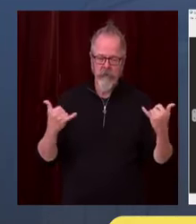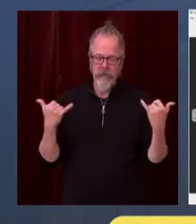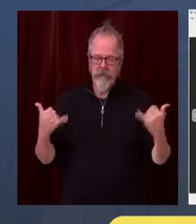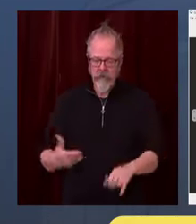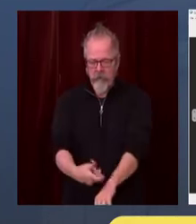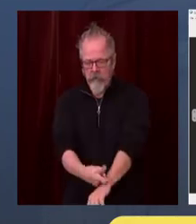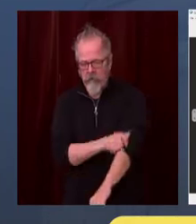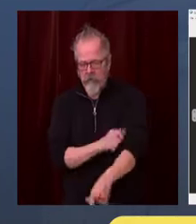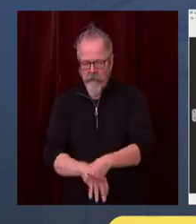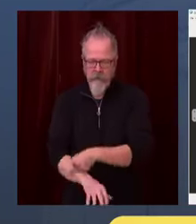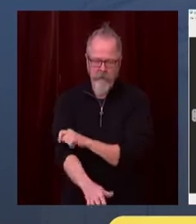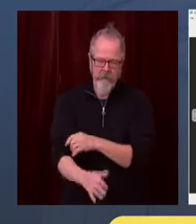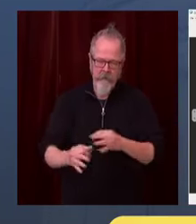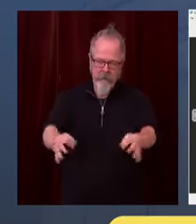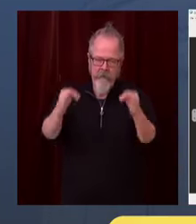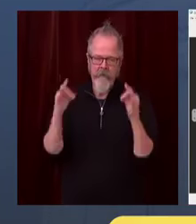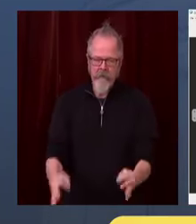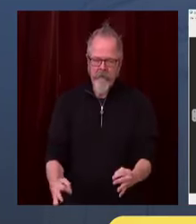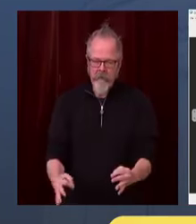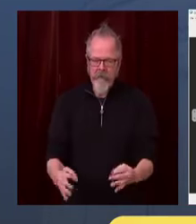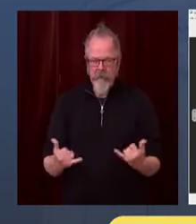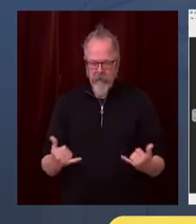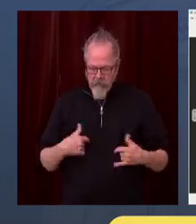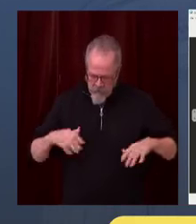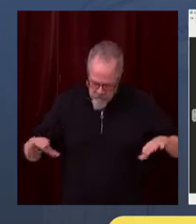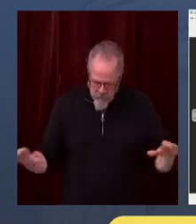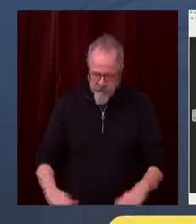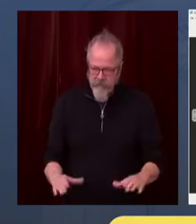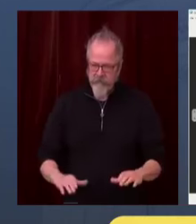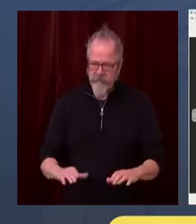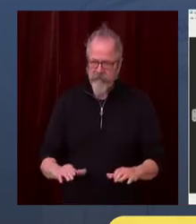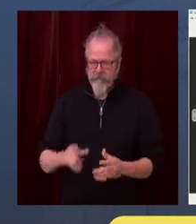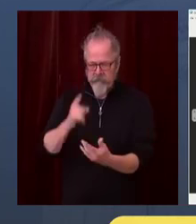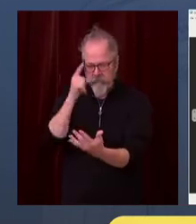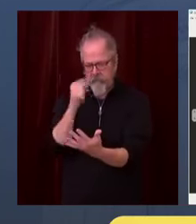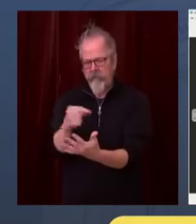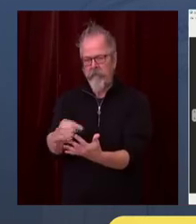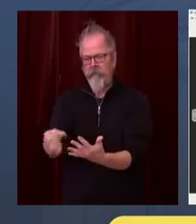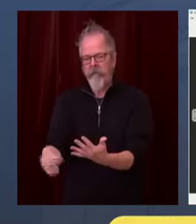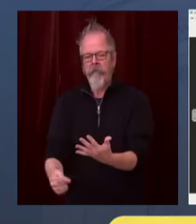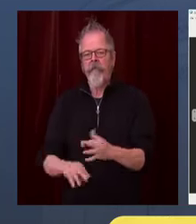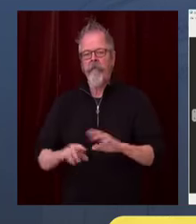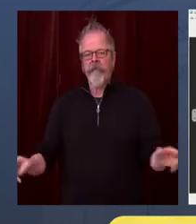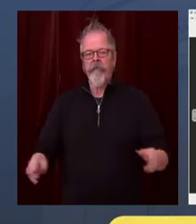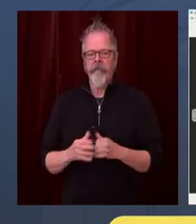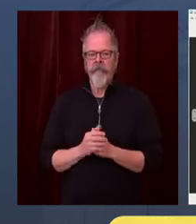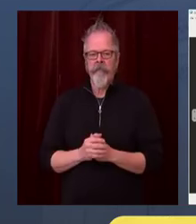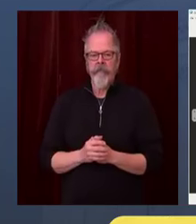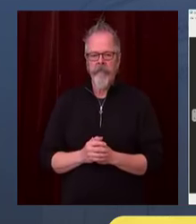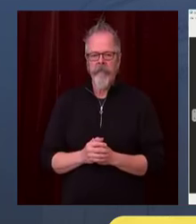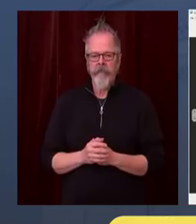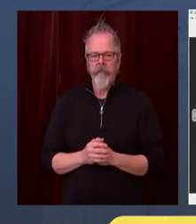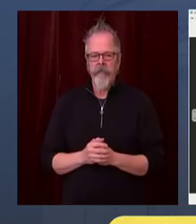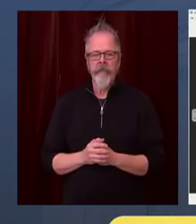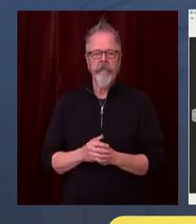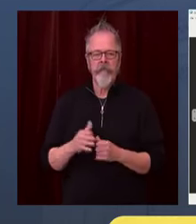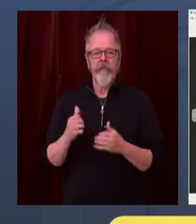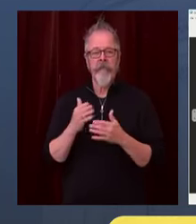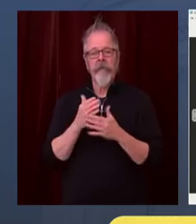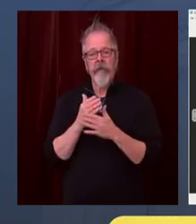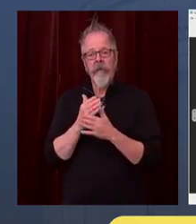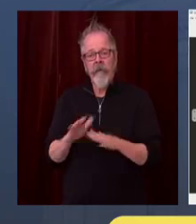Average daily cases in our state have doubled just in the last two weeks. It cannot go on like this.